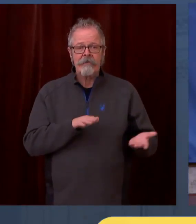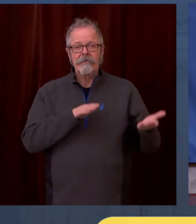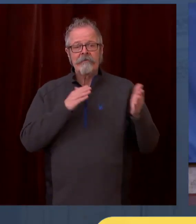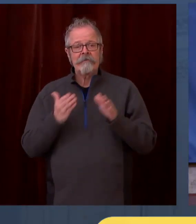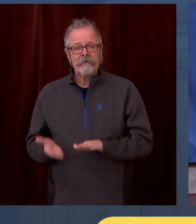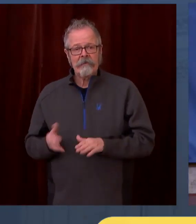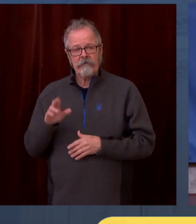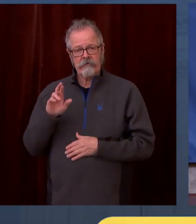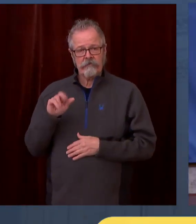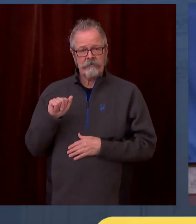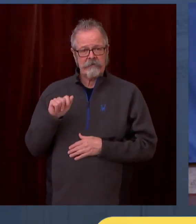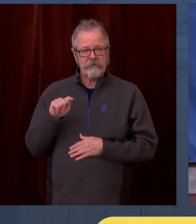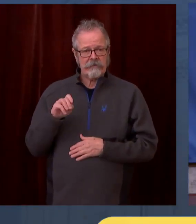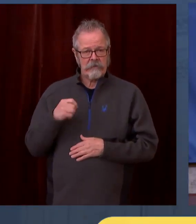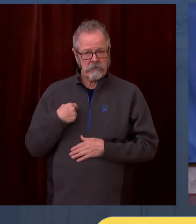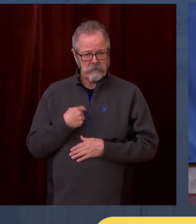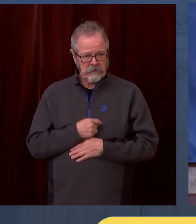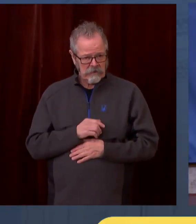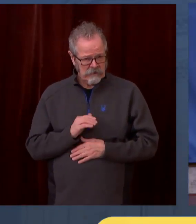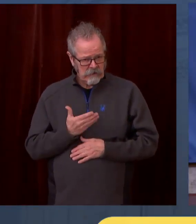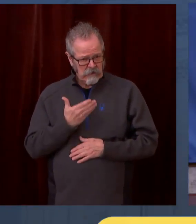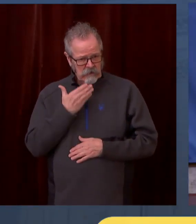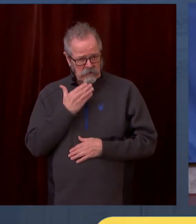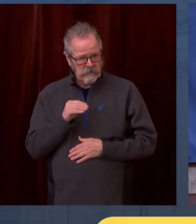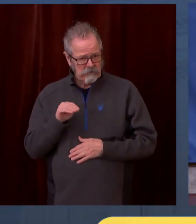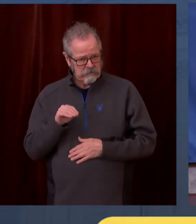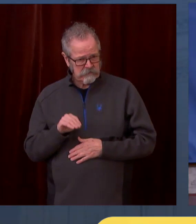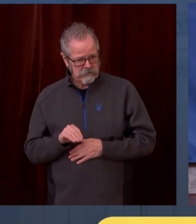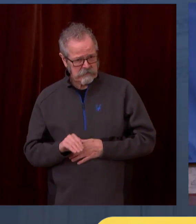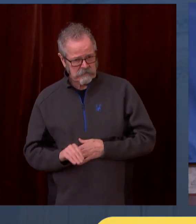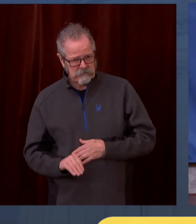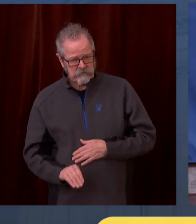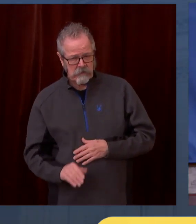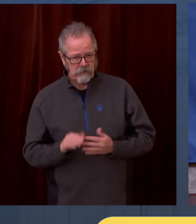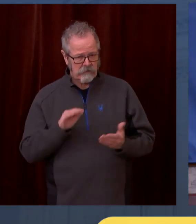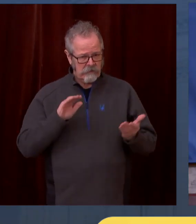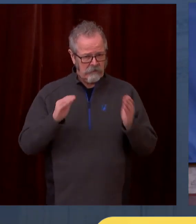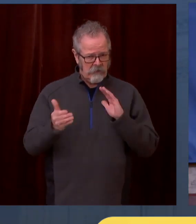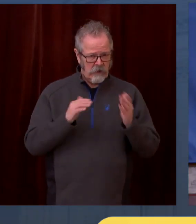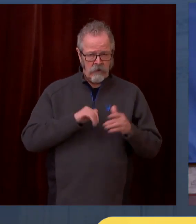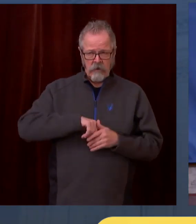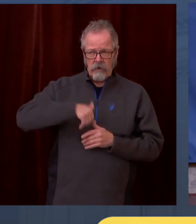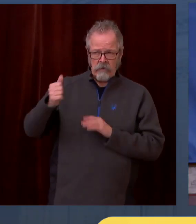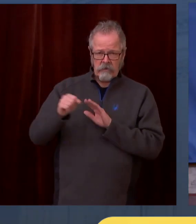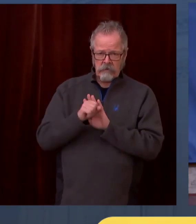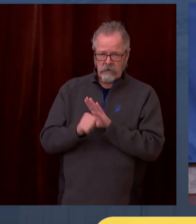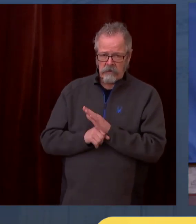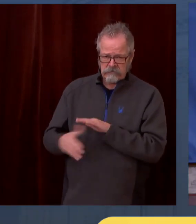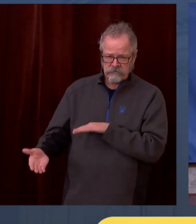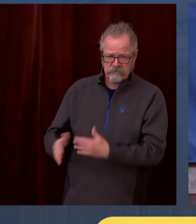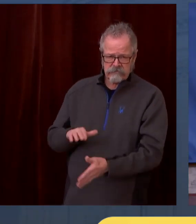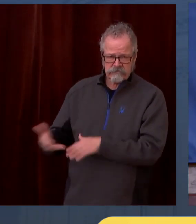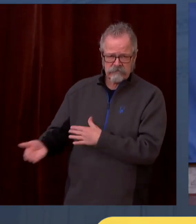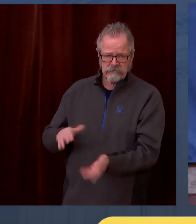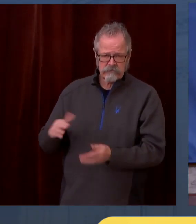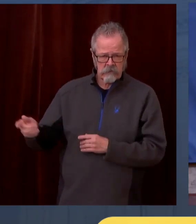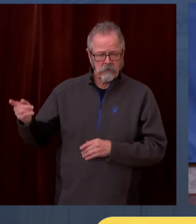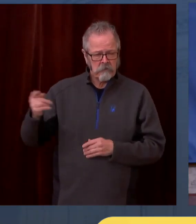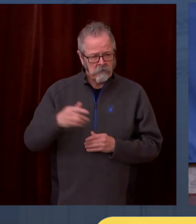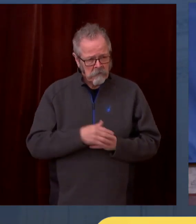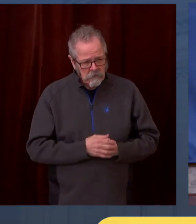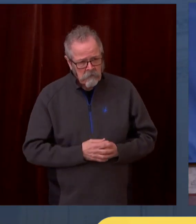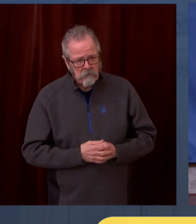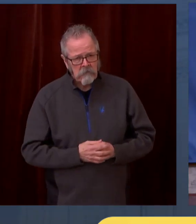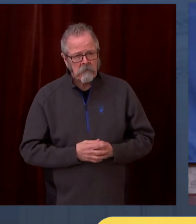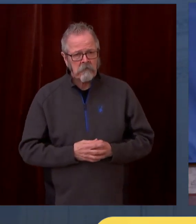saved hundreds of thousands of people considering all of our COVID response relative to other states. So, I do think that